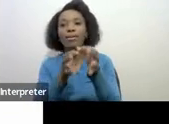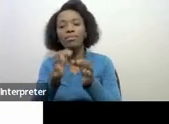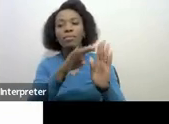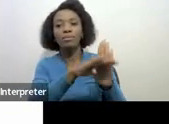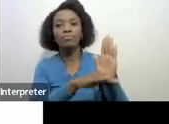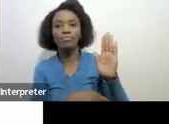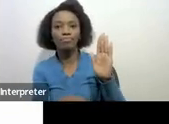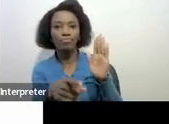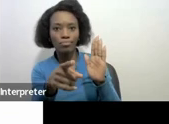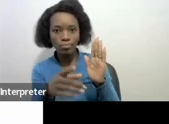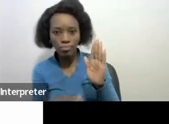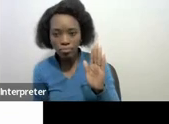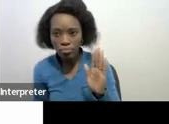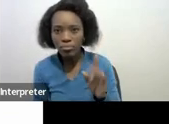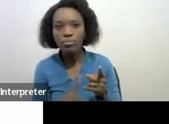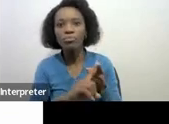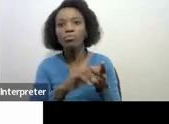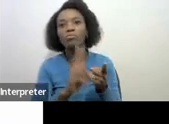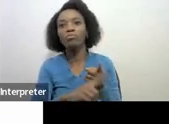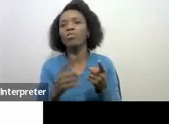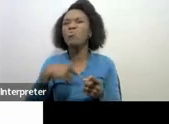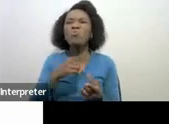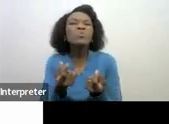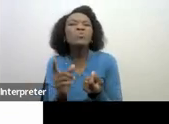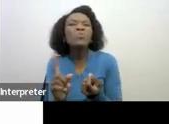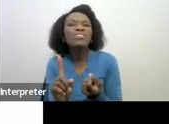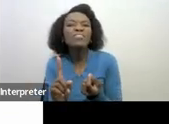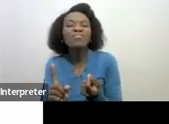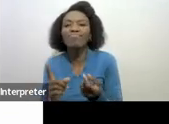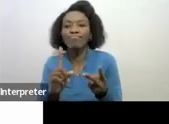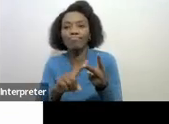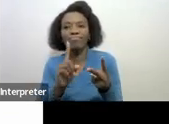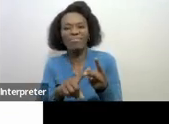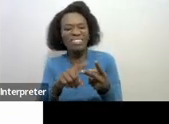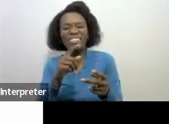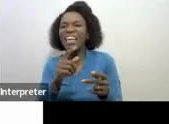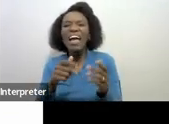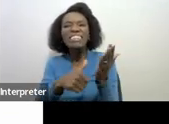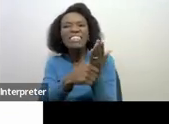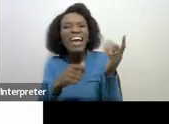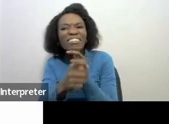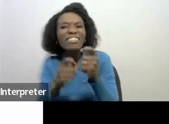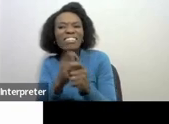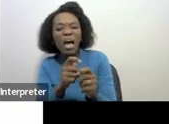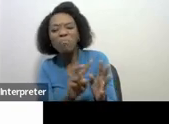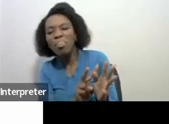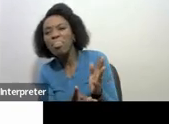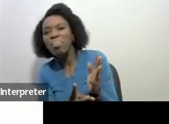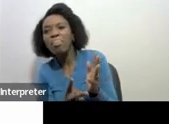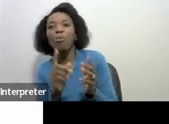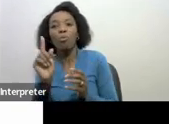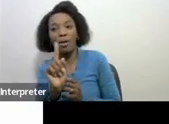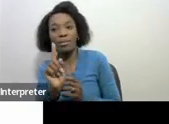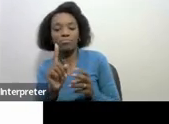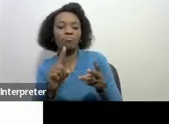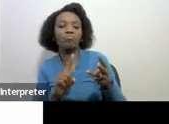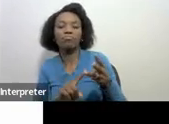we are as debt management what we do the types of taxes that we collect the process that we follow